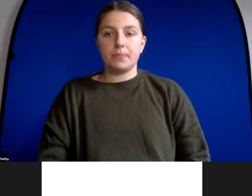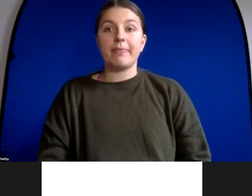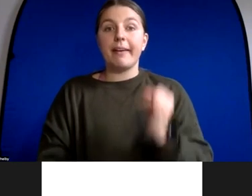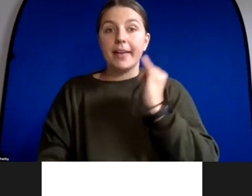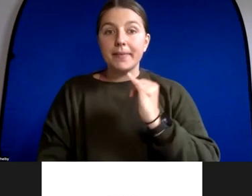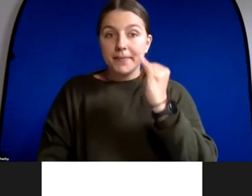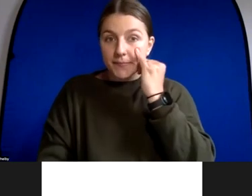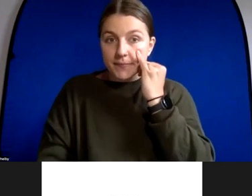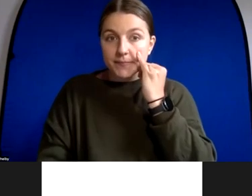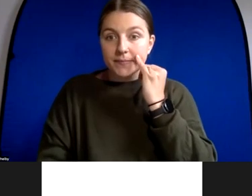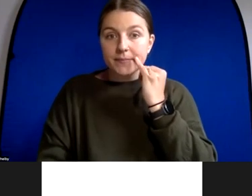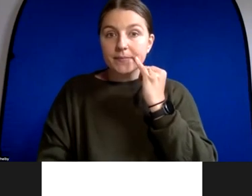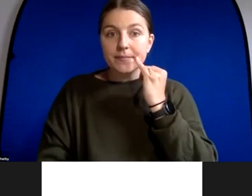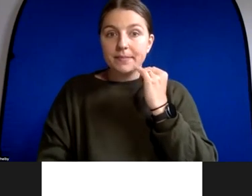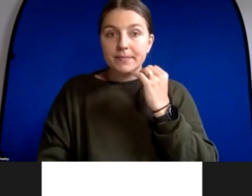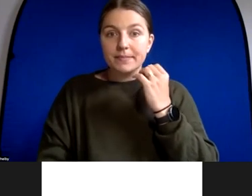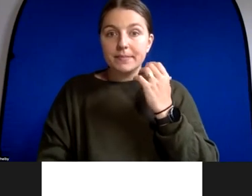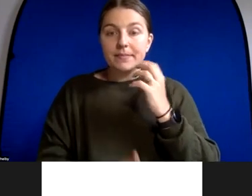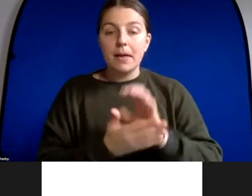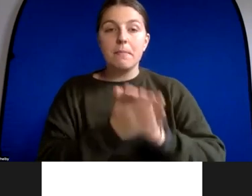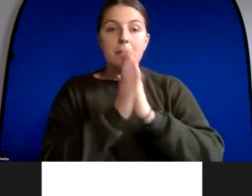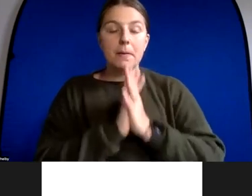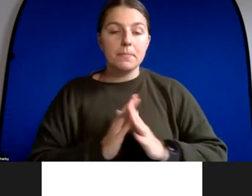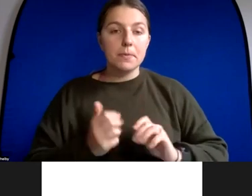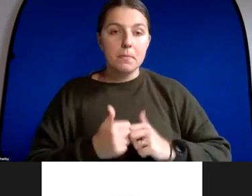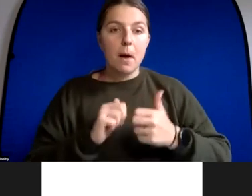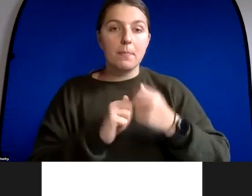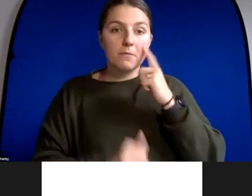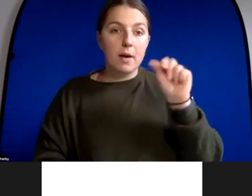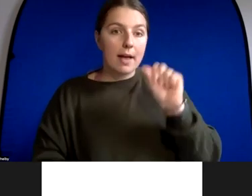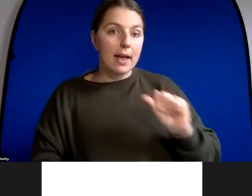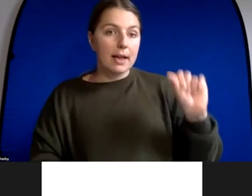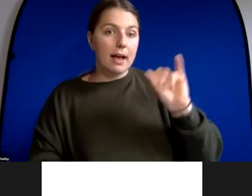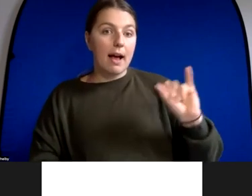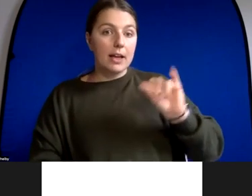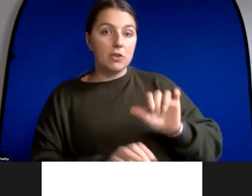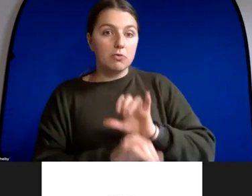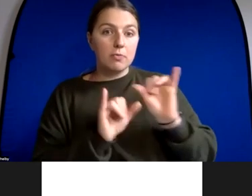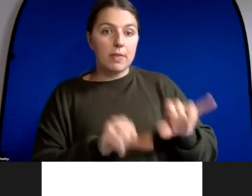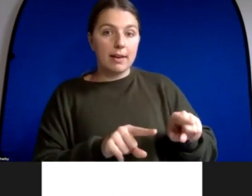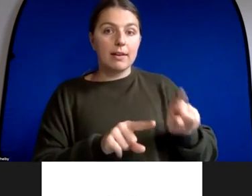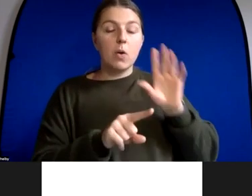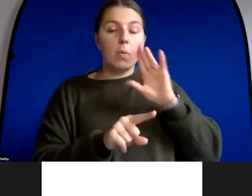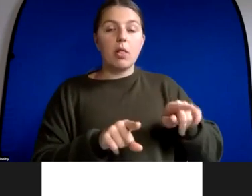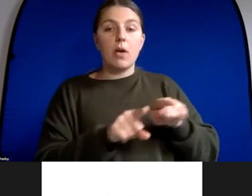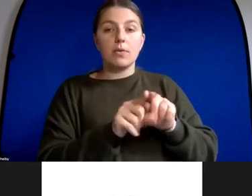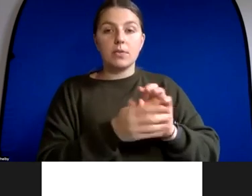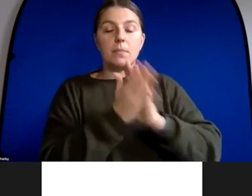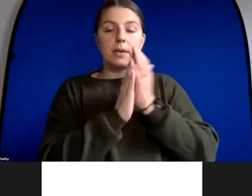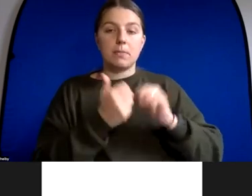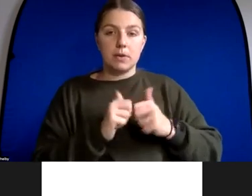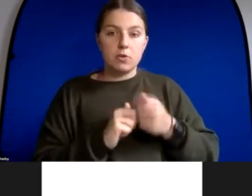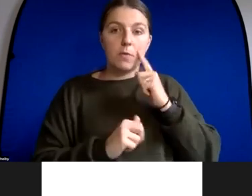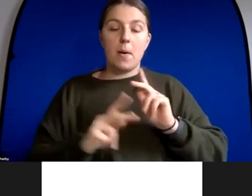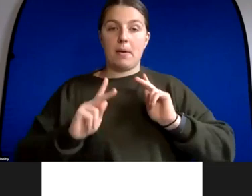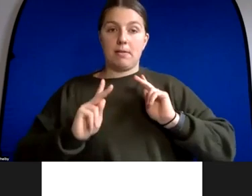it becomes an issue for ais to do this as it is well it will also become an issue for humans to do this